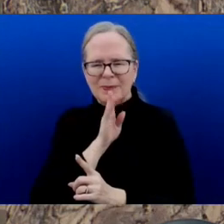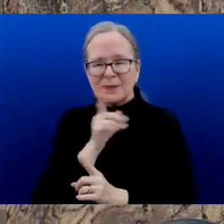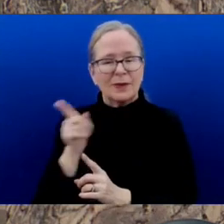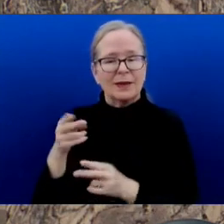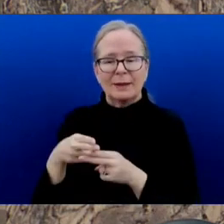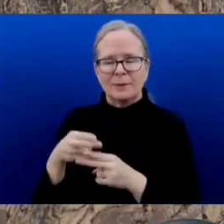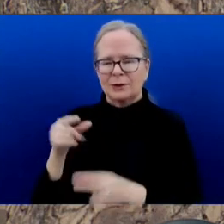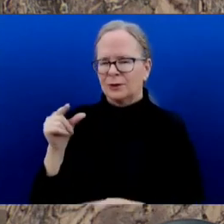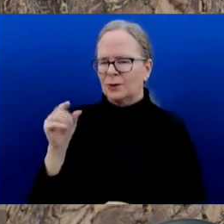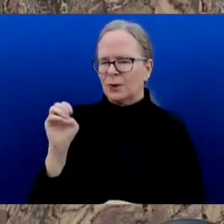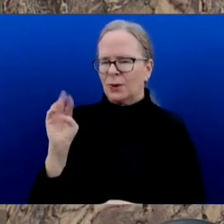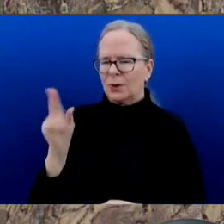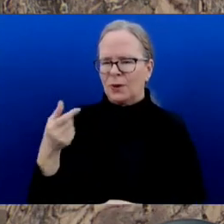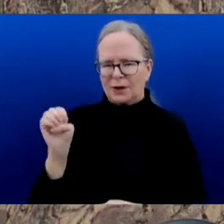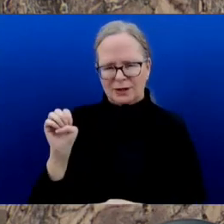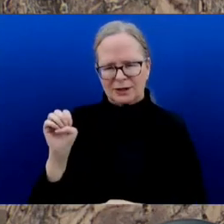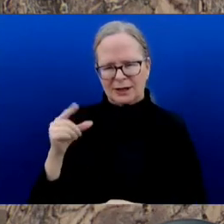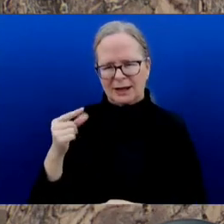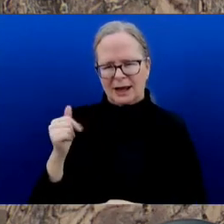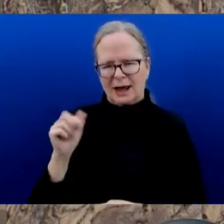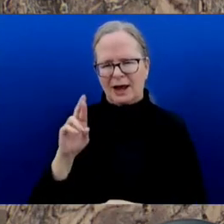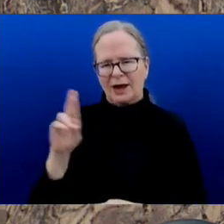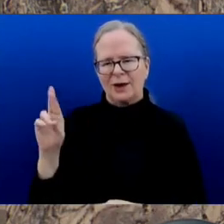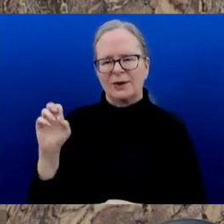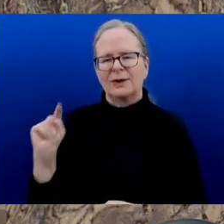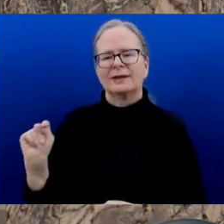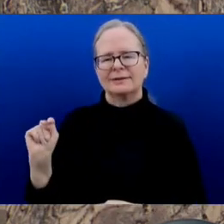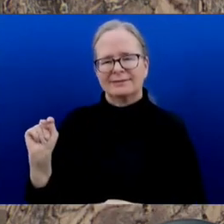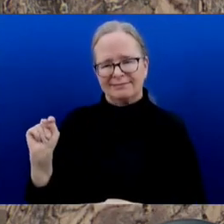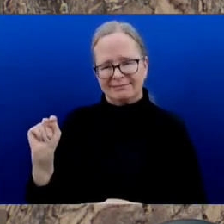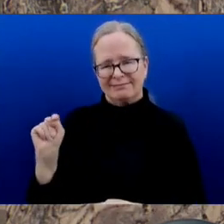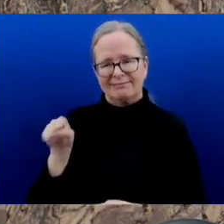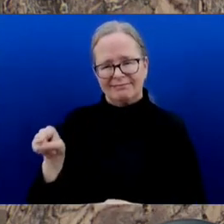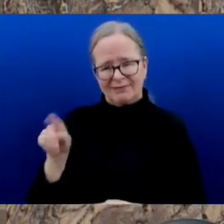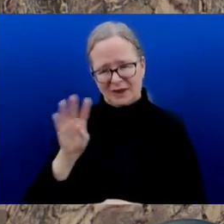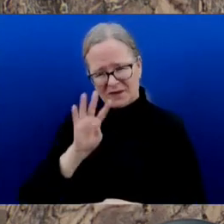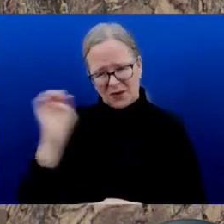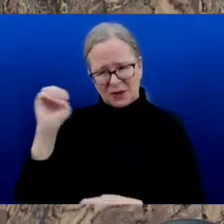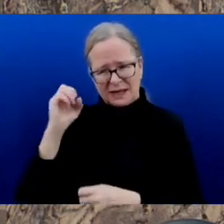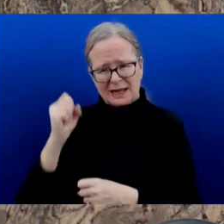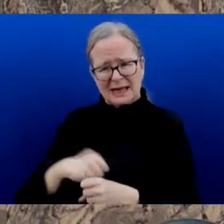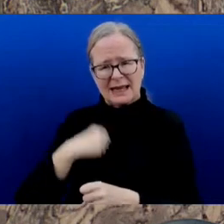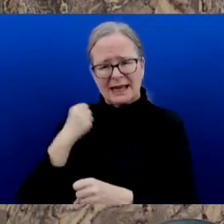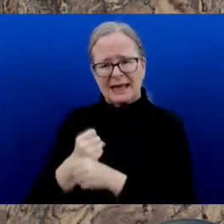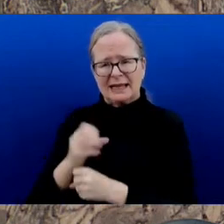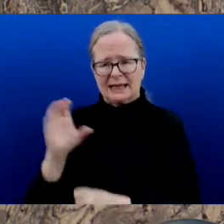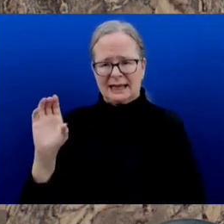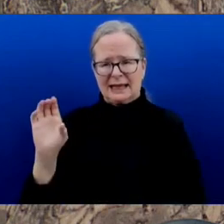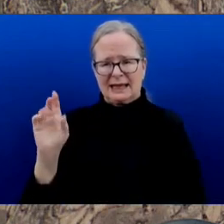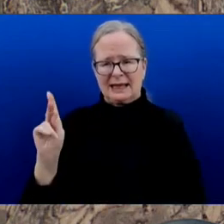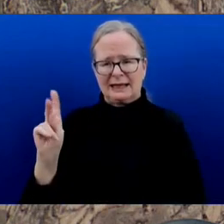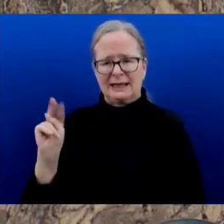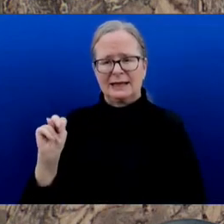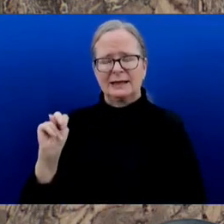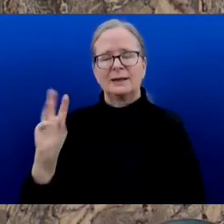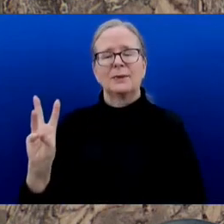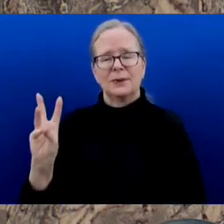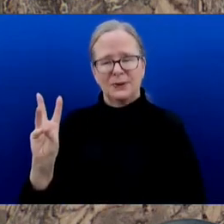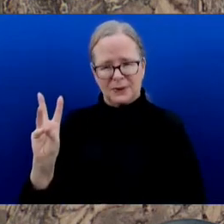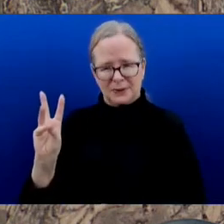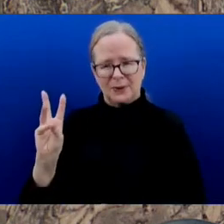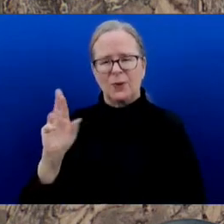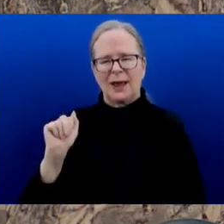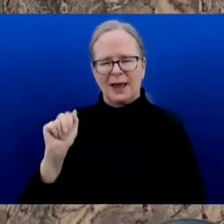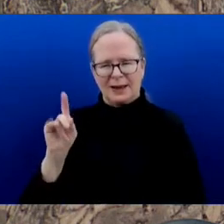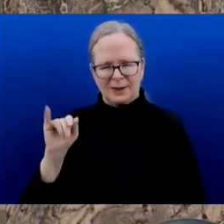sadly passed away. George was born on a farm in Saskatchewan in 1934. He joined CKNW as a reporter in